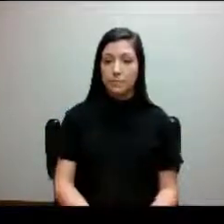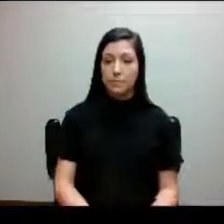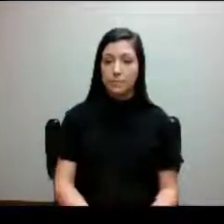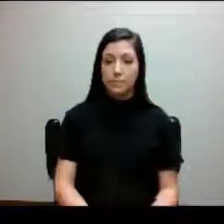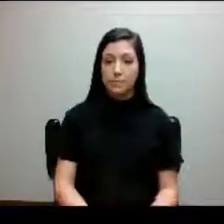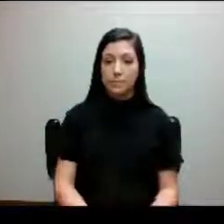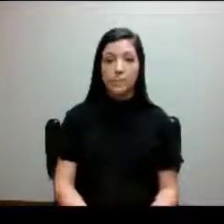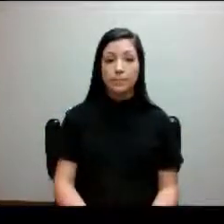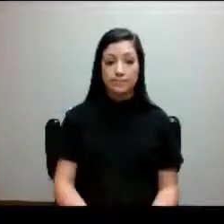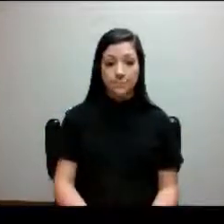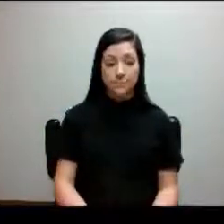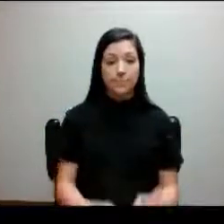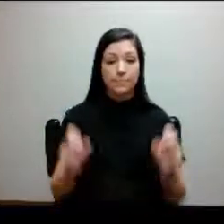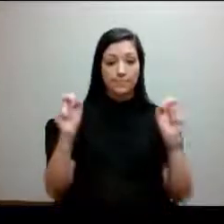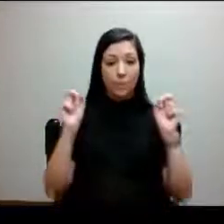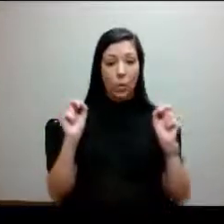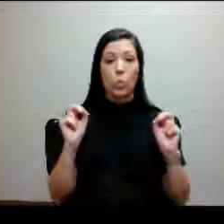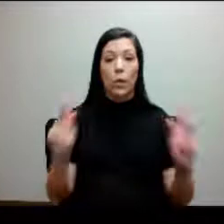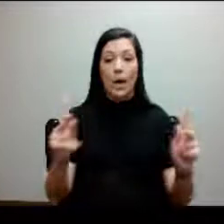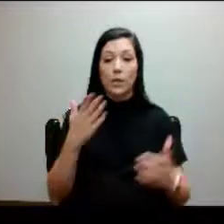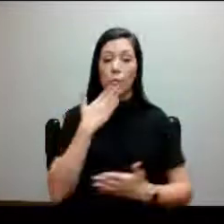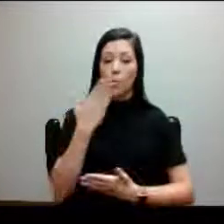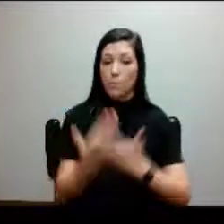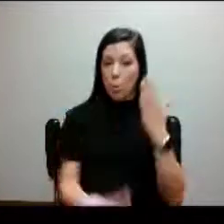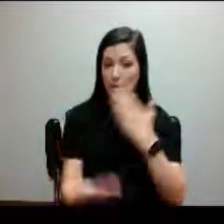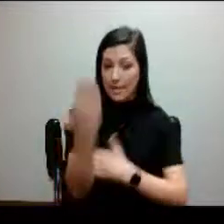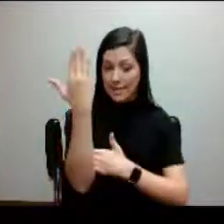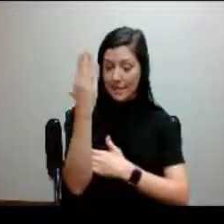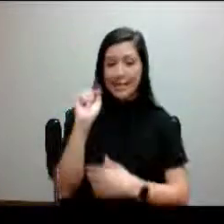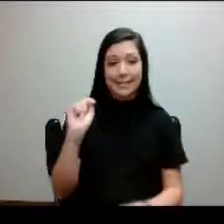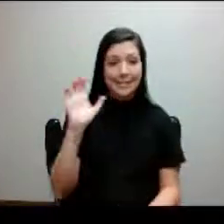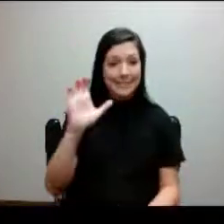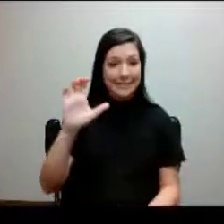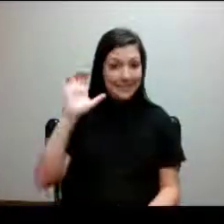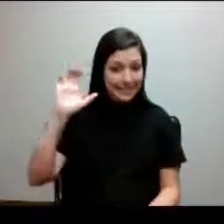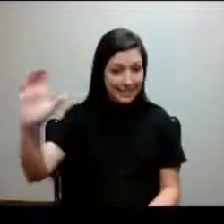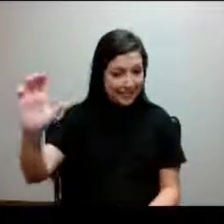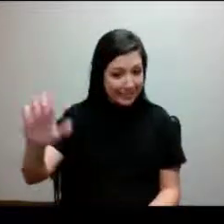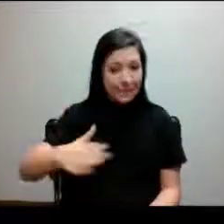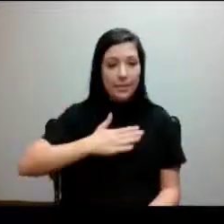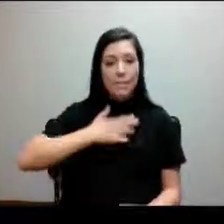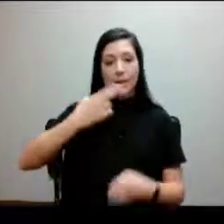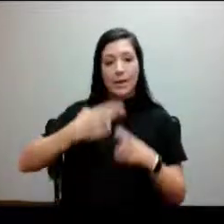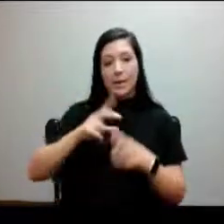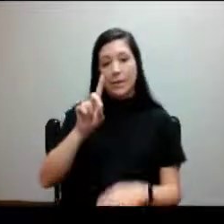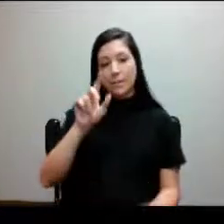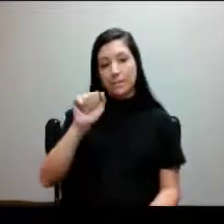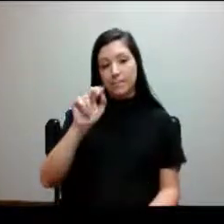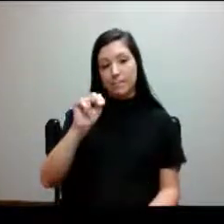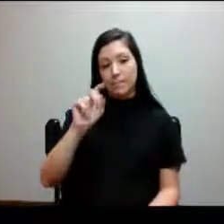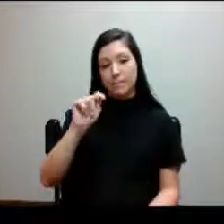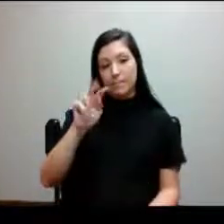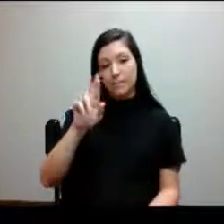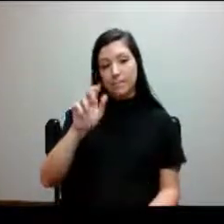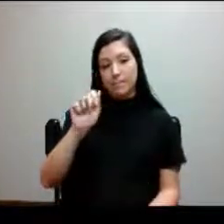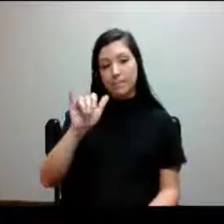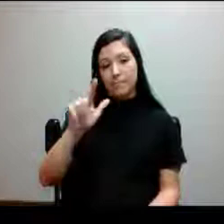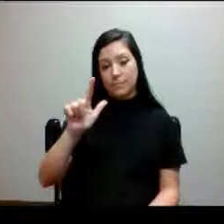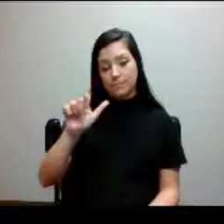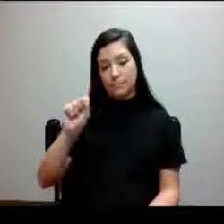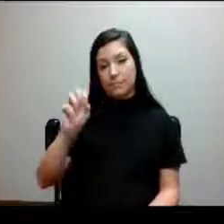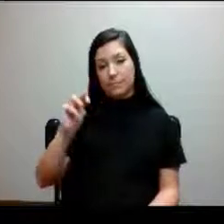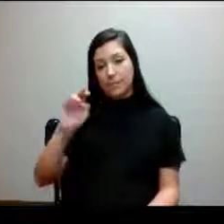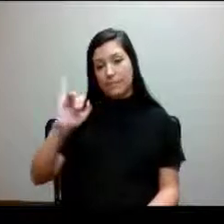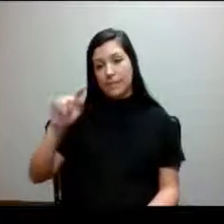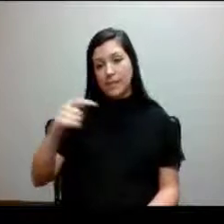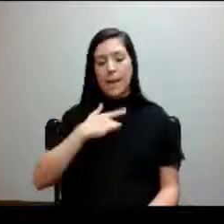All right. Good morning, TCC. My name is Dantrell Smith. I'm super excited to